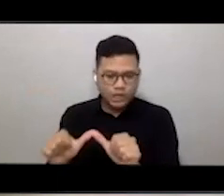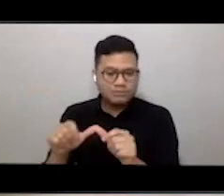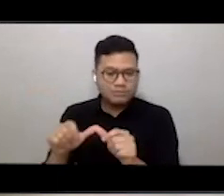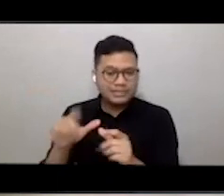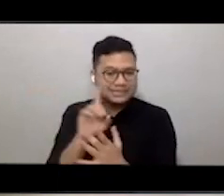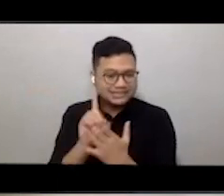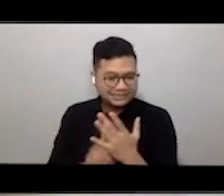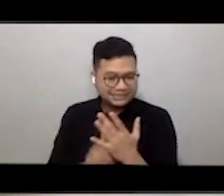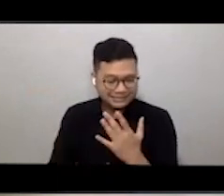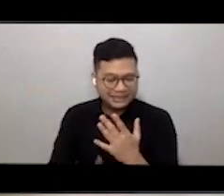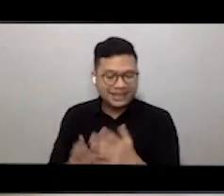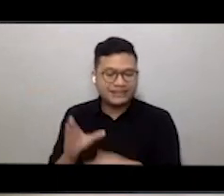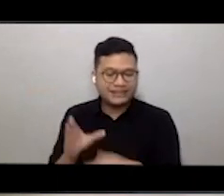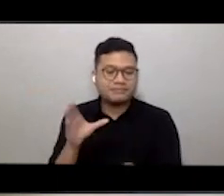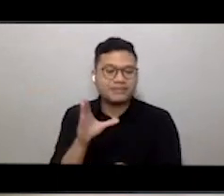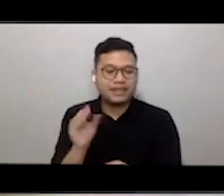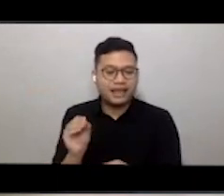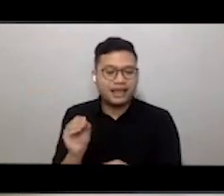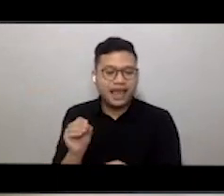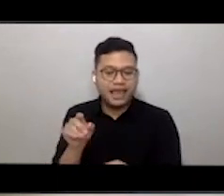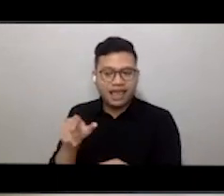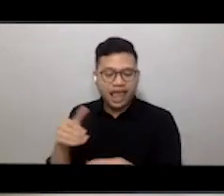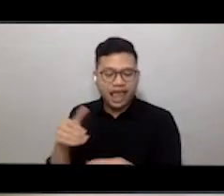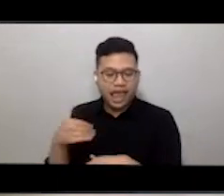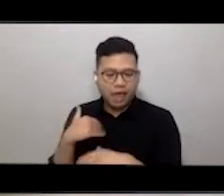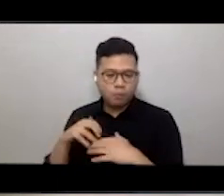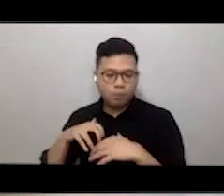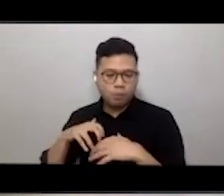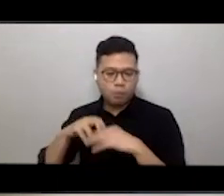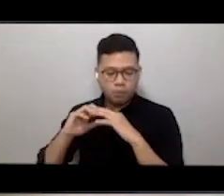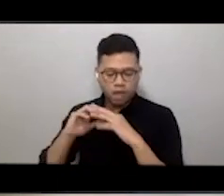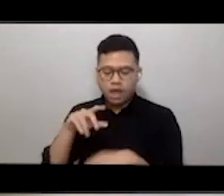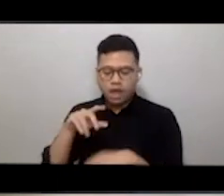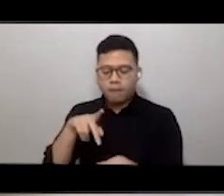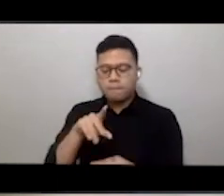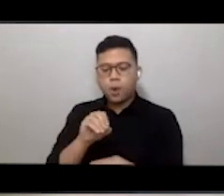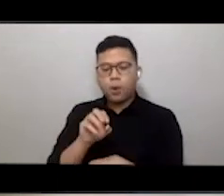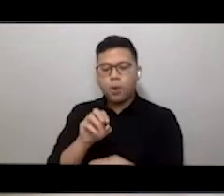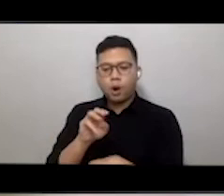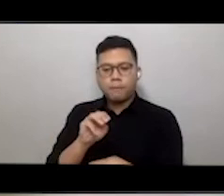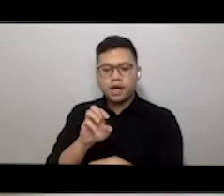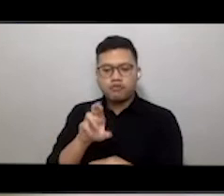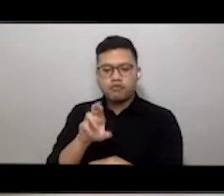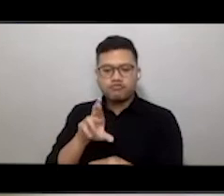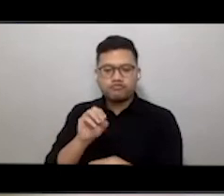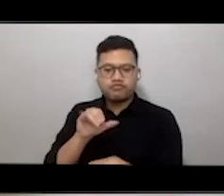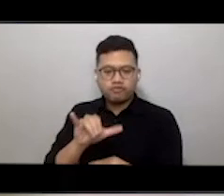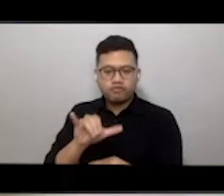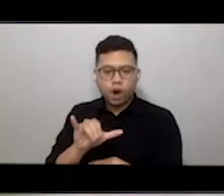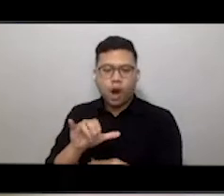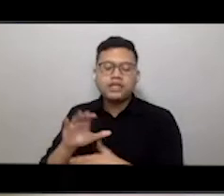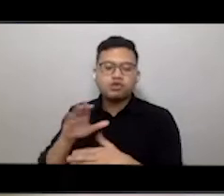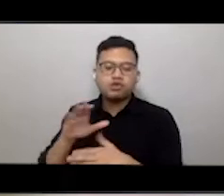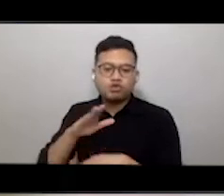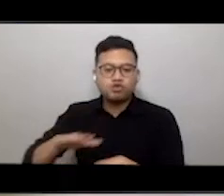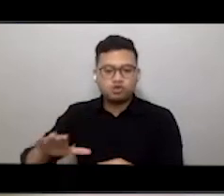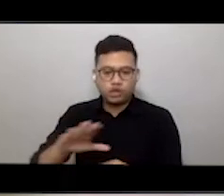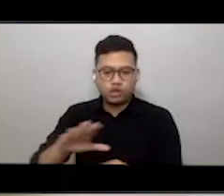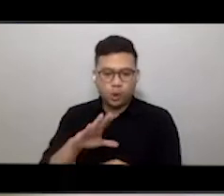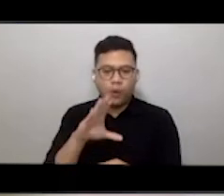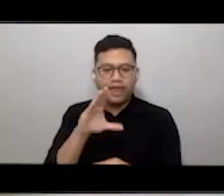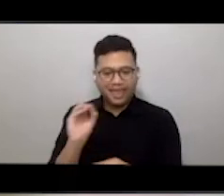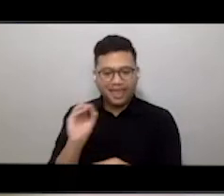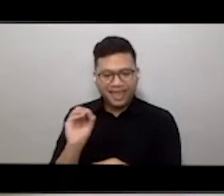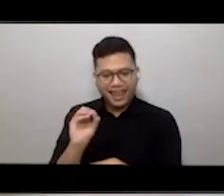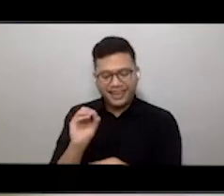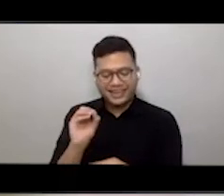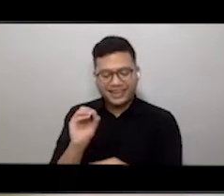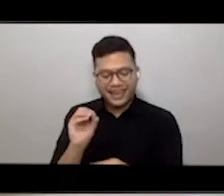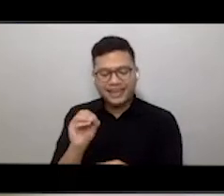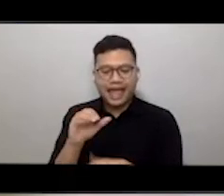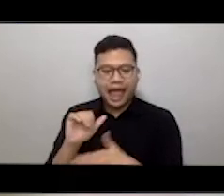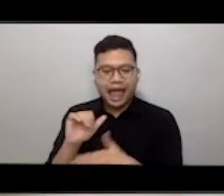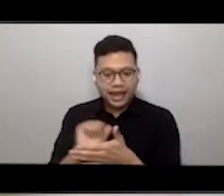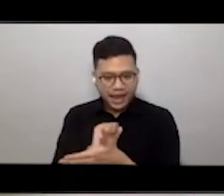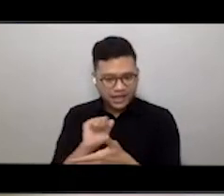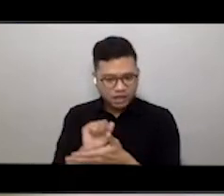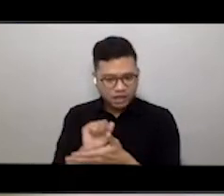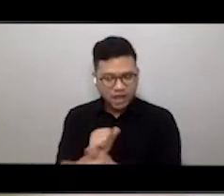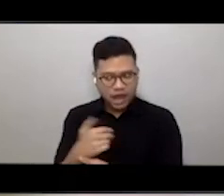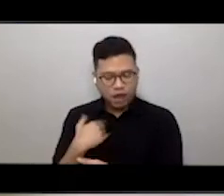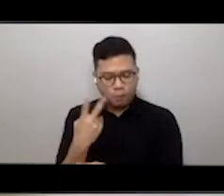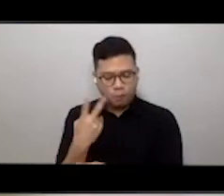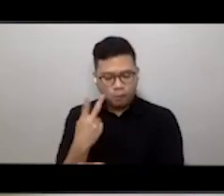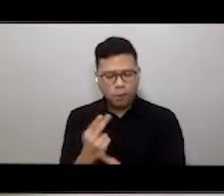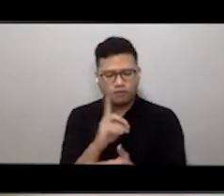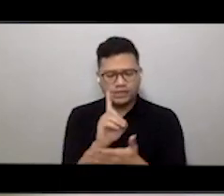the Singapore-based Pomeroy Studio and Pomeroy Academy, which comprise of designers and thought leaders in the sustainable built